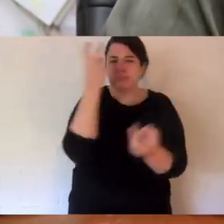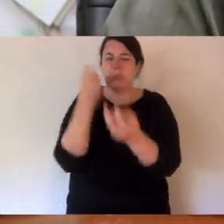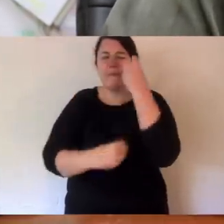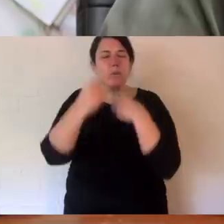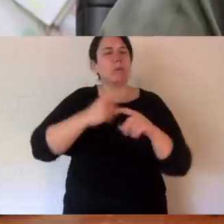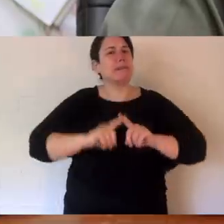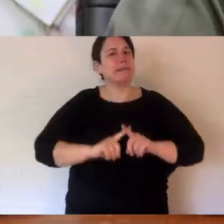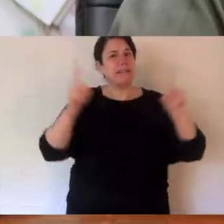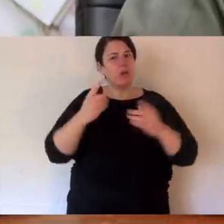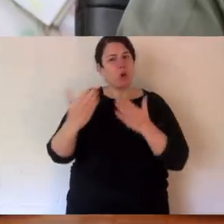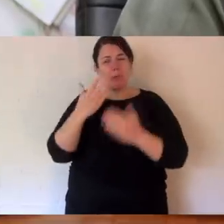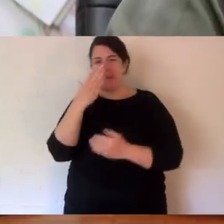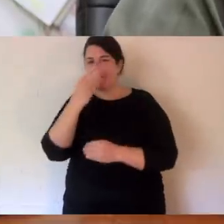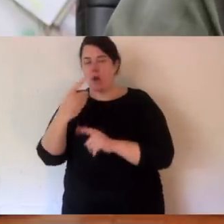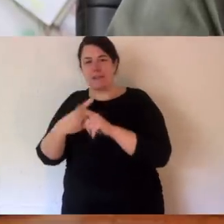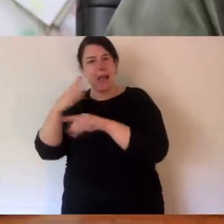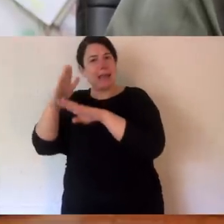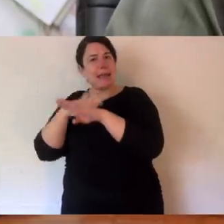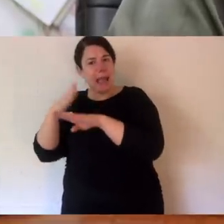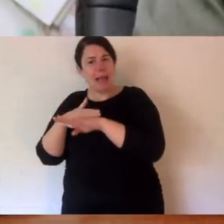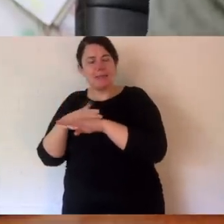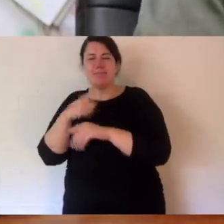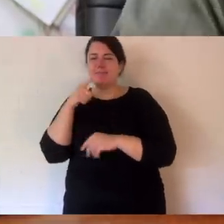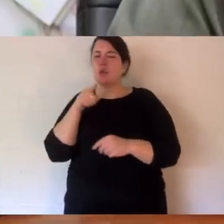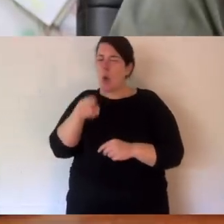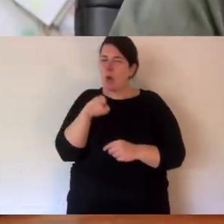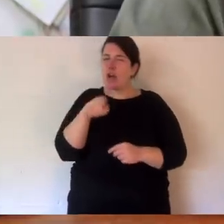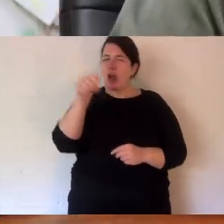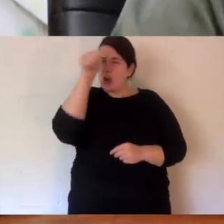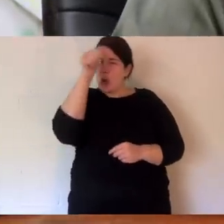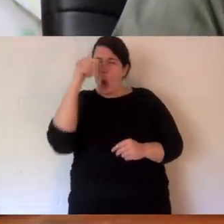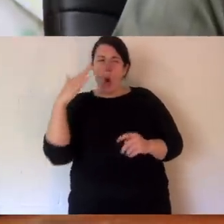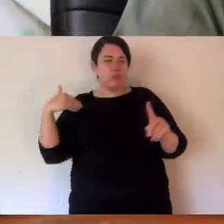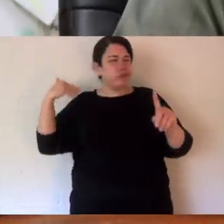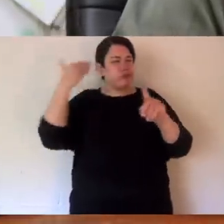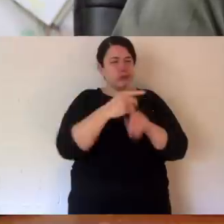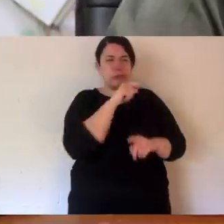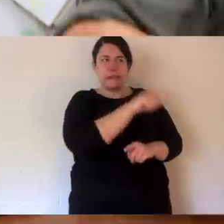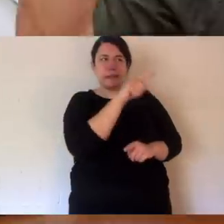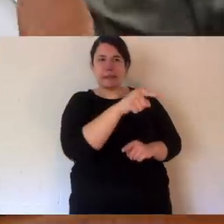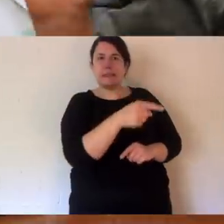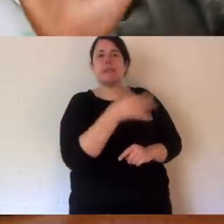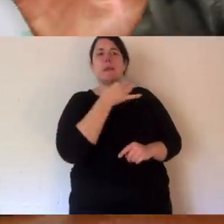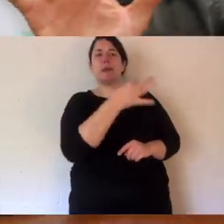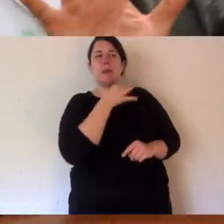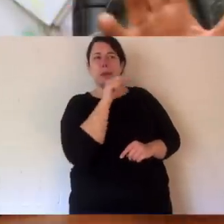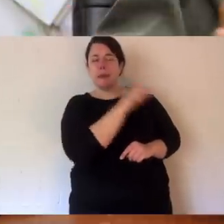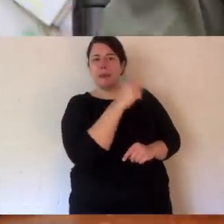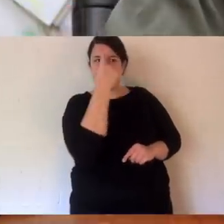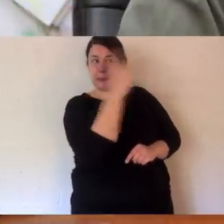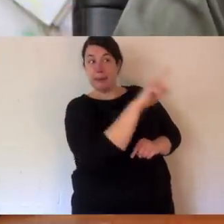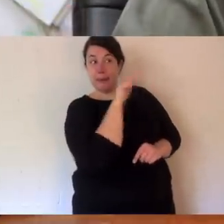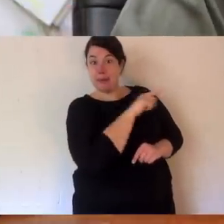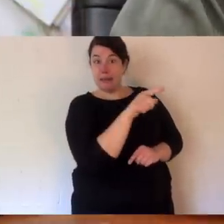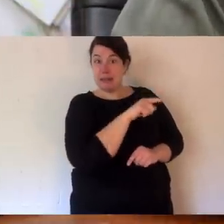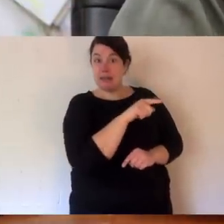differently to the feral fox and feral cat. And Ella's had to deal with devils and quolls for all of history. But the